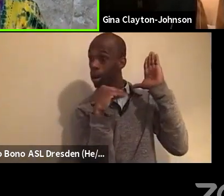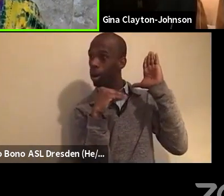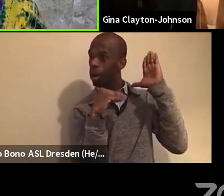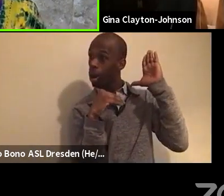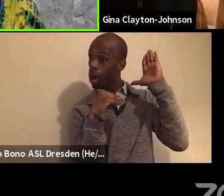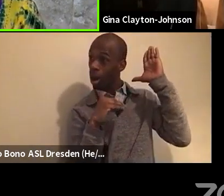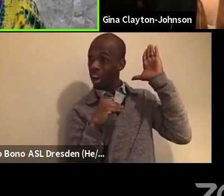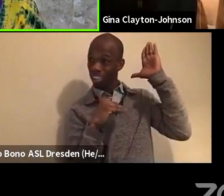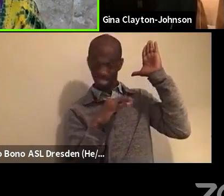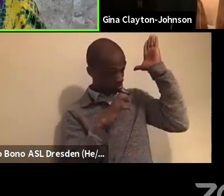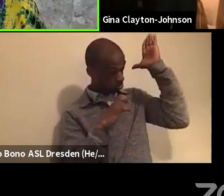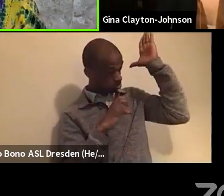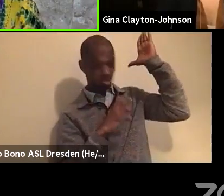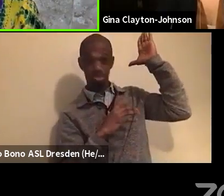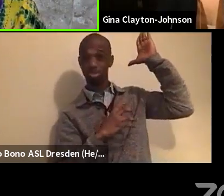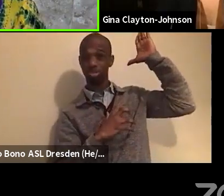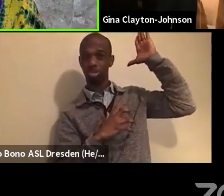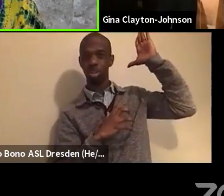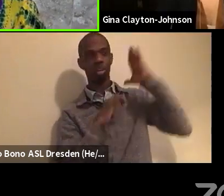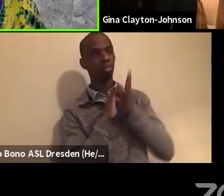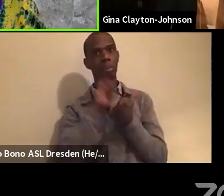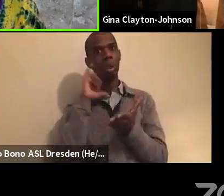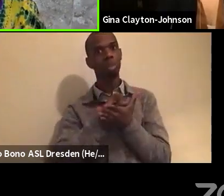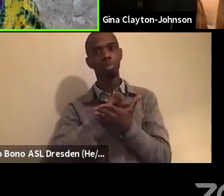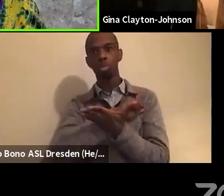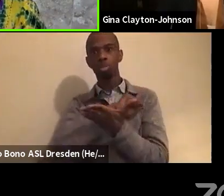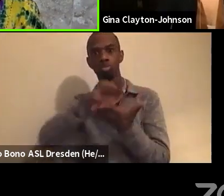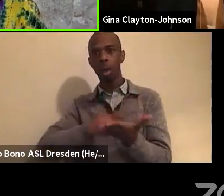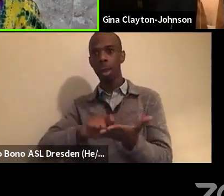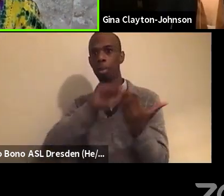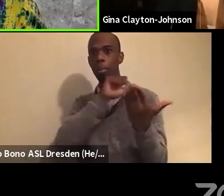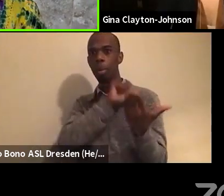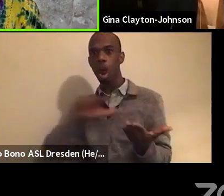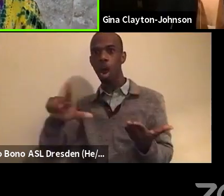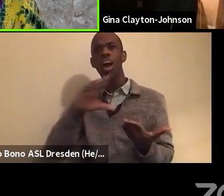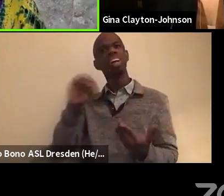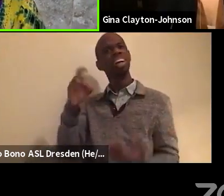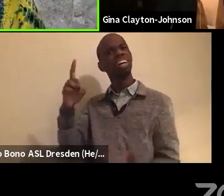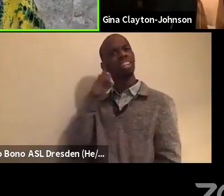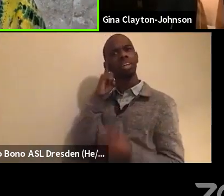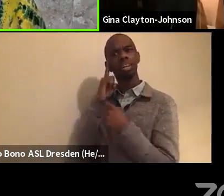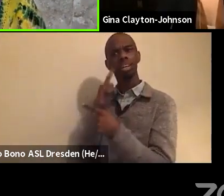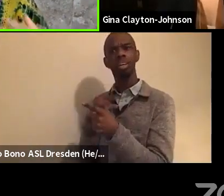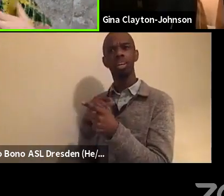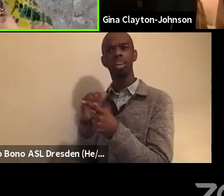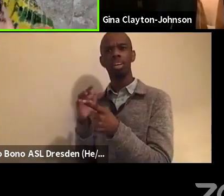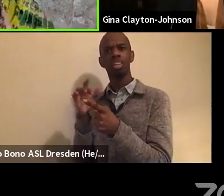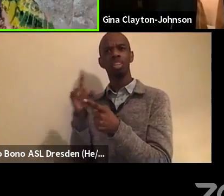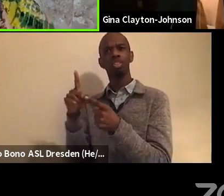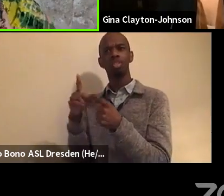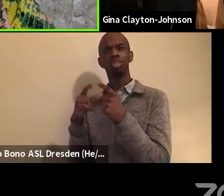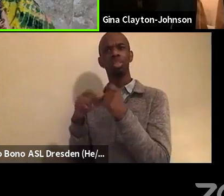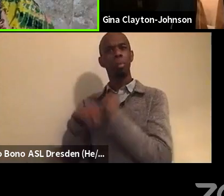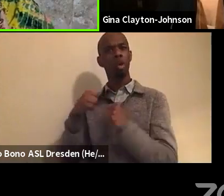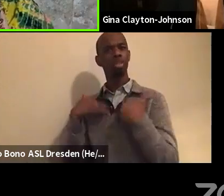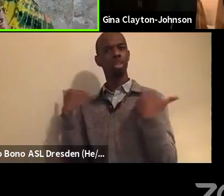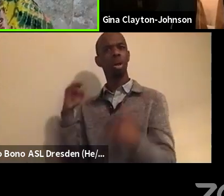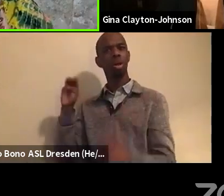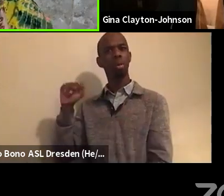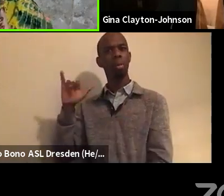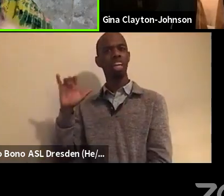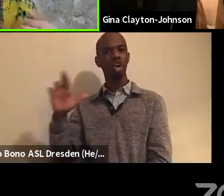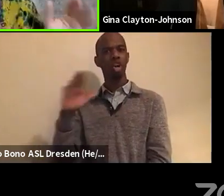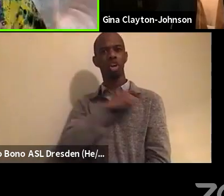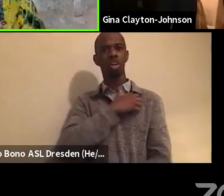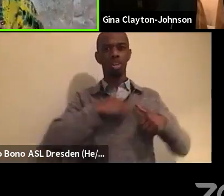Asia Brown, I believe, aren't you the youngest mayor? Um, too. Yes. So as we pass it